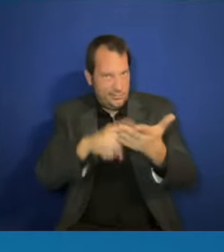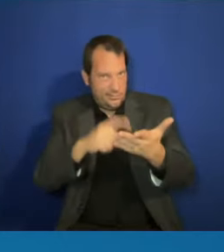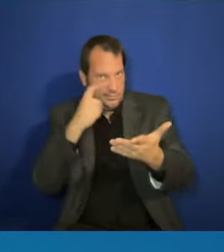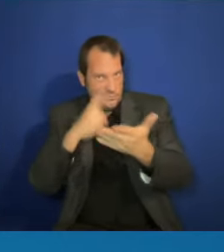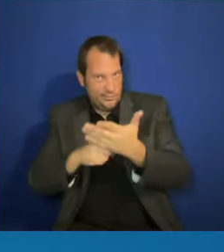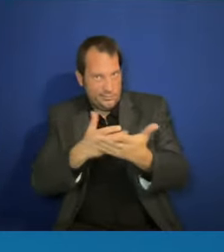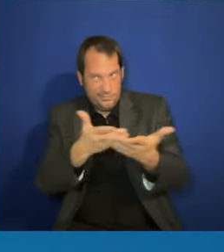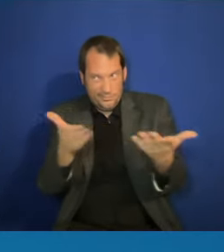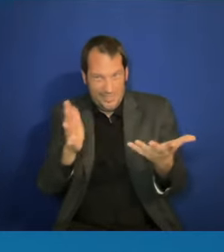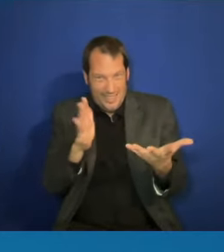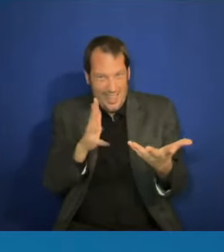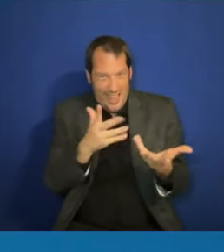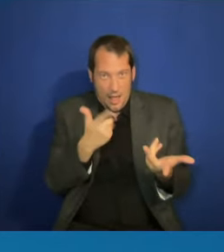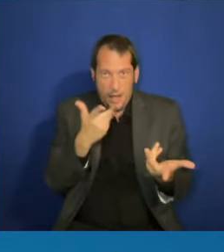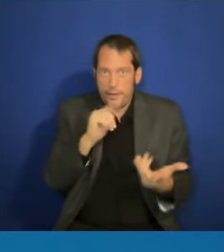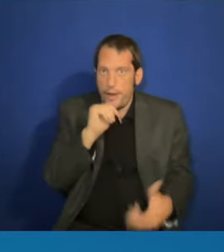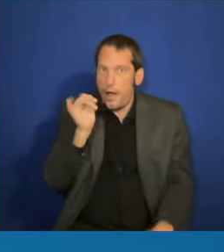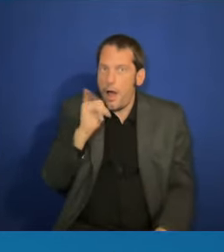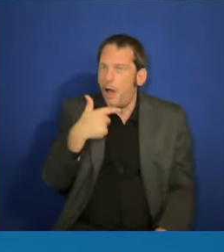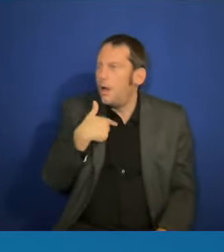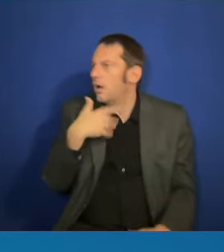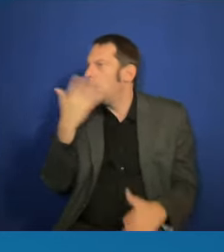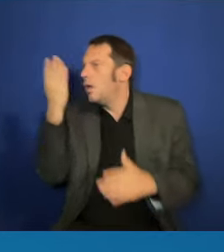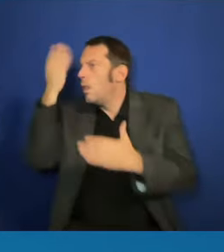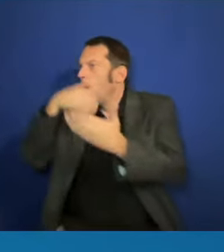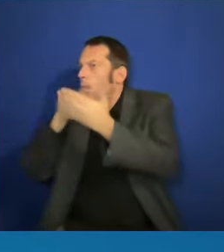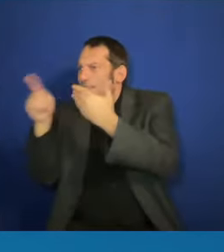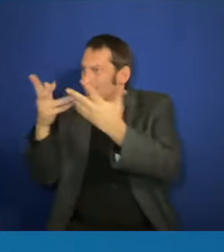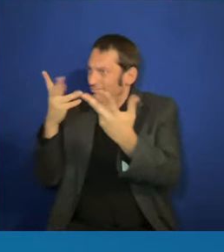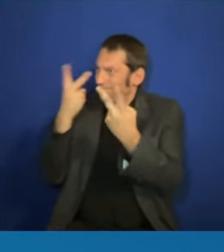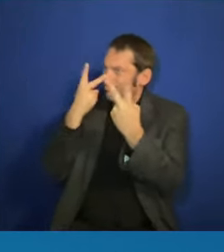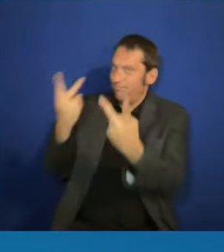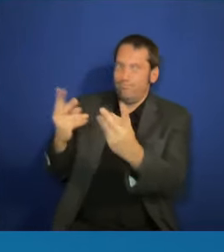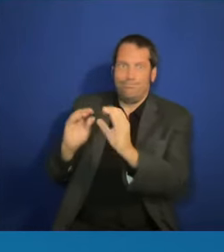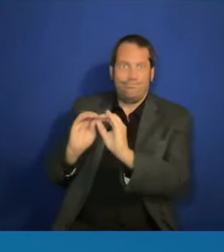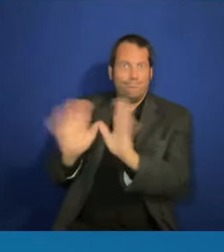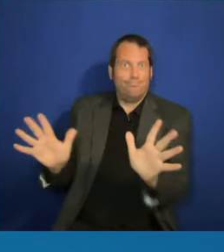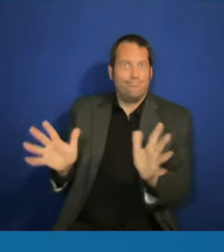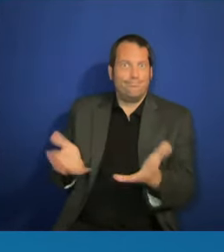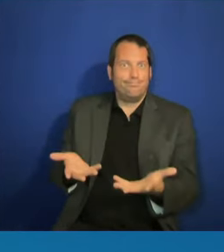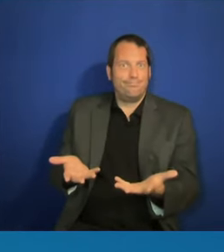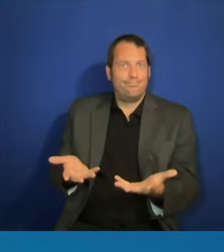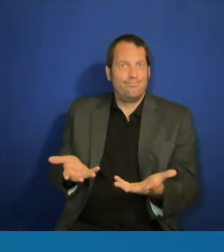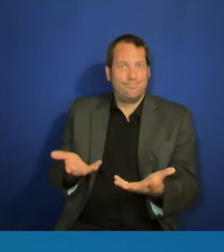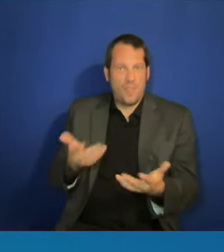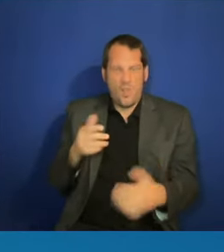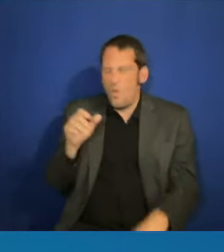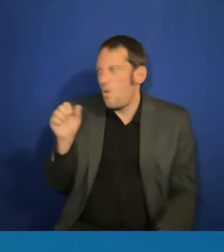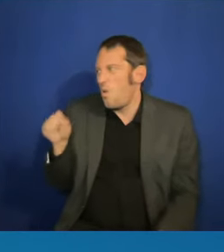out. You have to get loud. Absolutely. I believe that. And be alert.